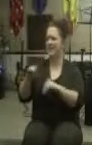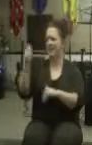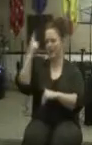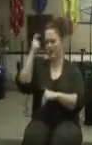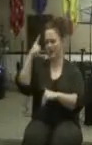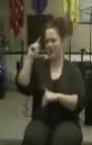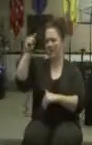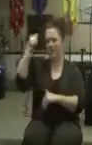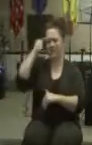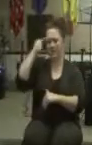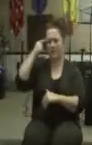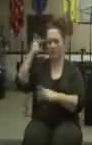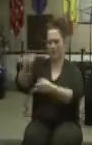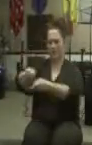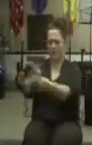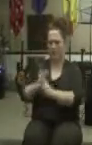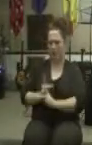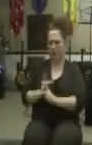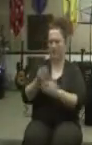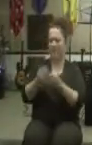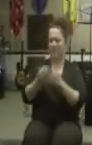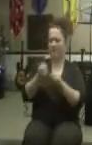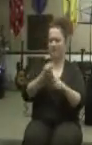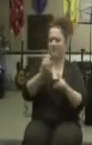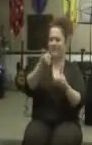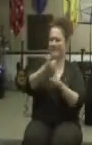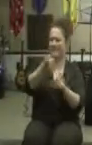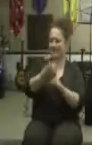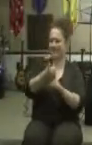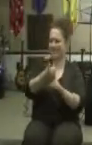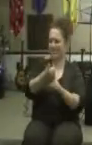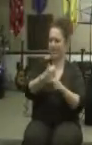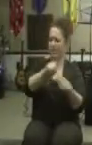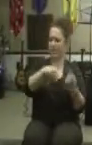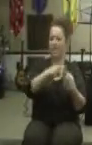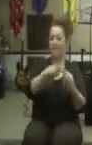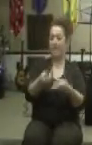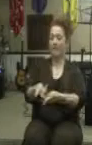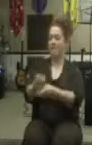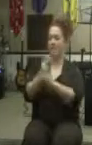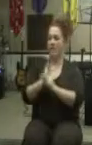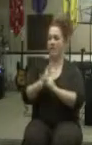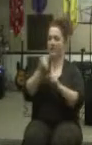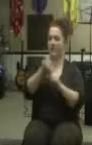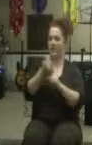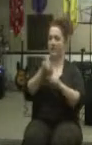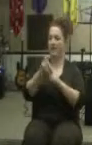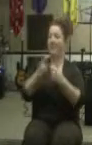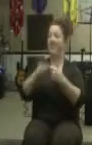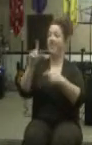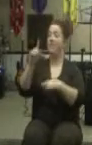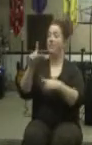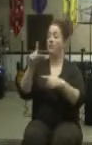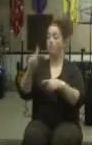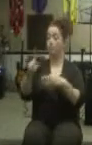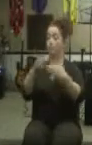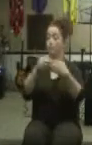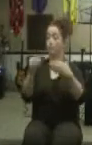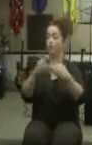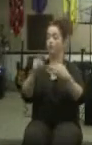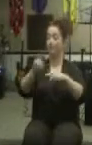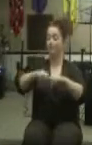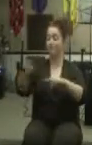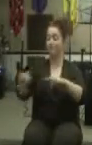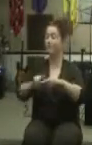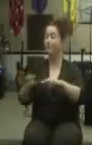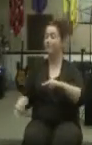it means when the government is borrowing money from itself. But every time they borrow money from themselves, the dollar decreases in value.